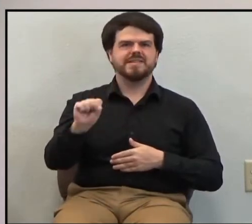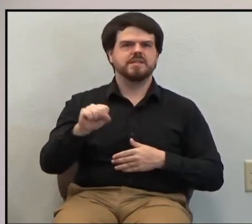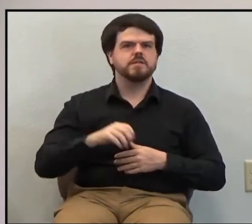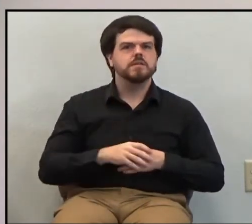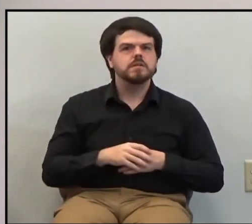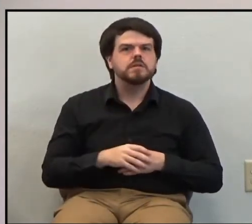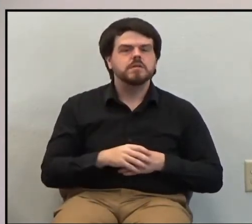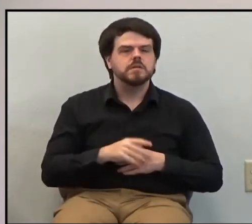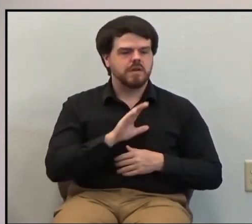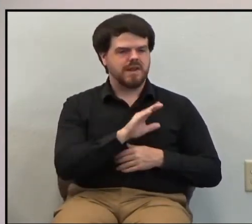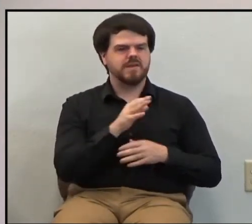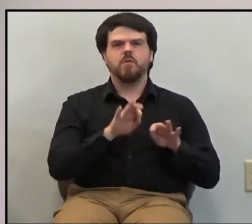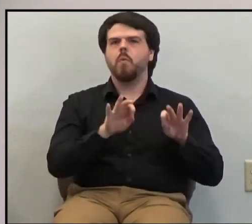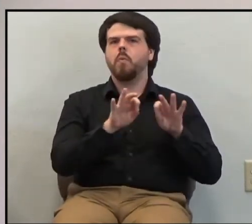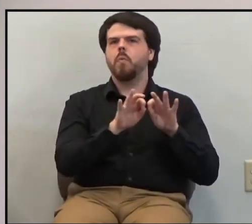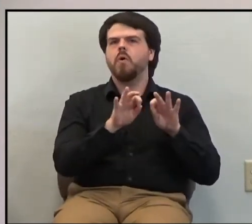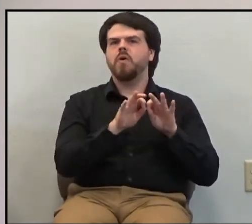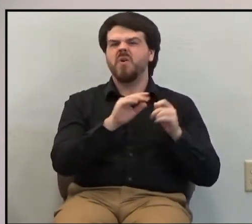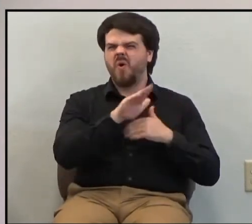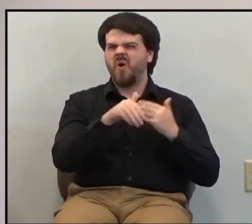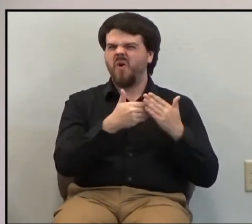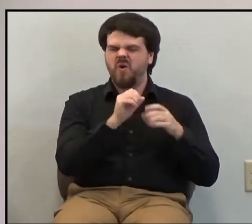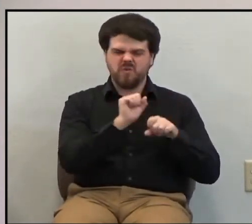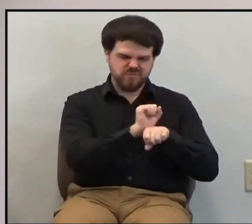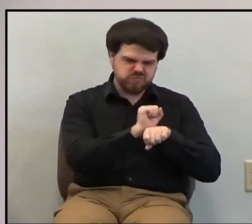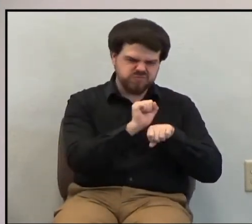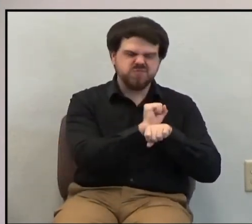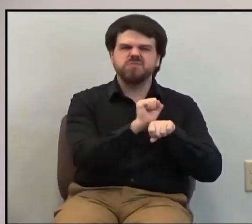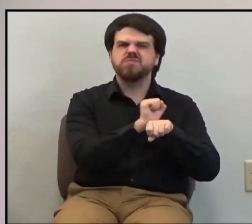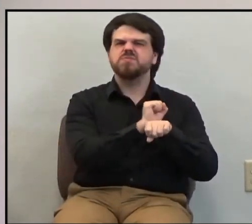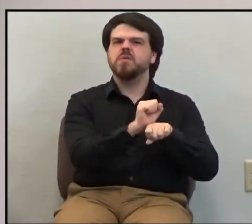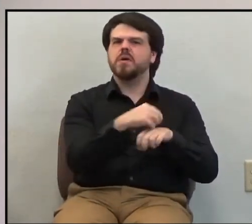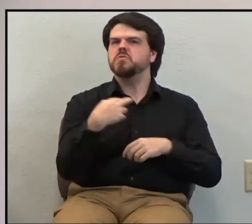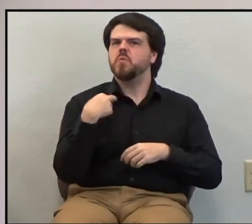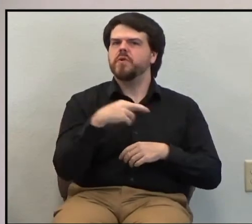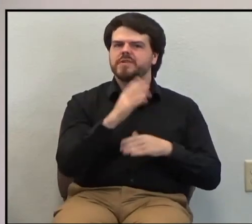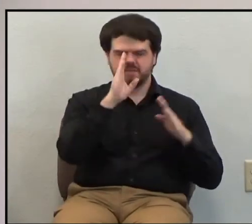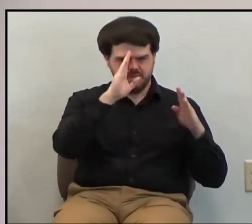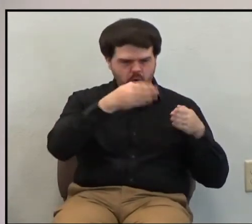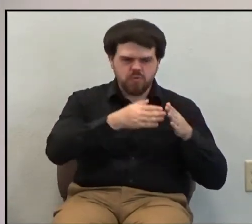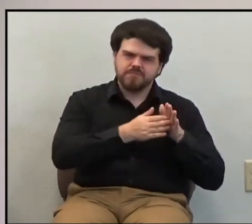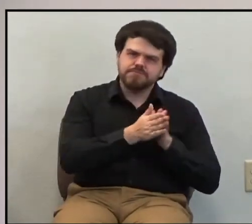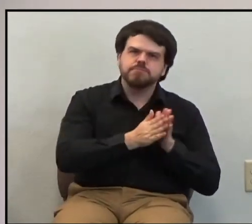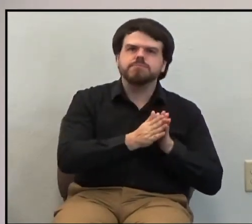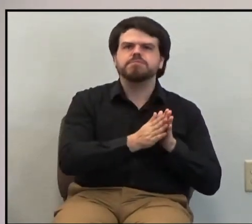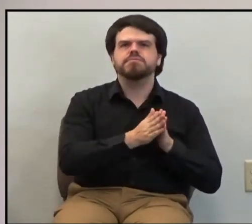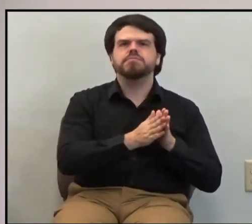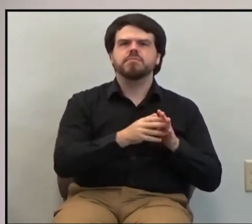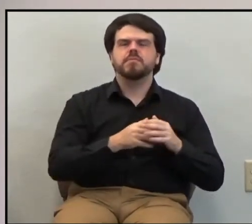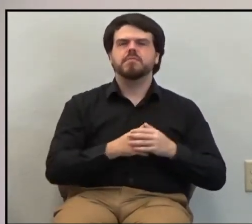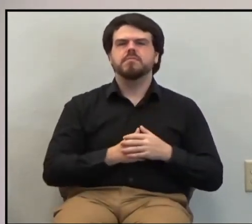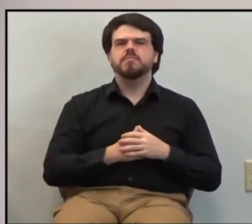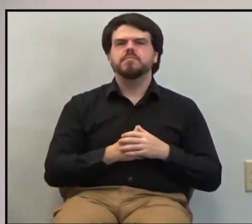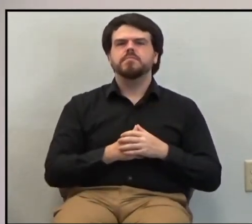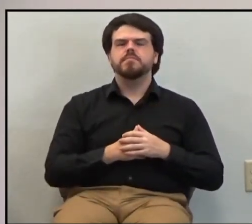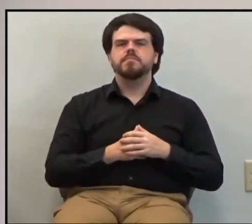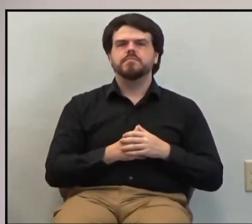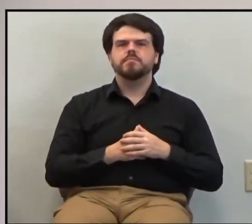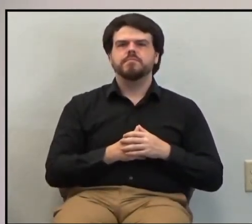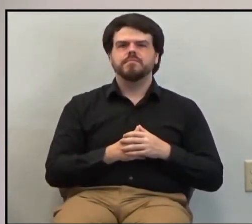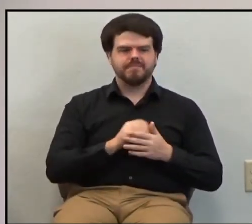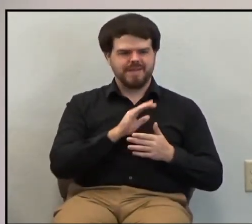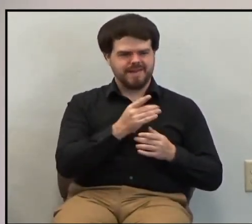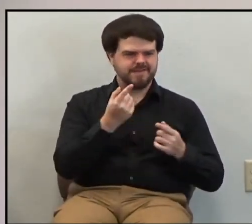because of all the effort he had put into his hard work, his religious deeds, his good works, his